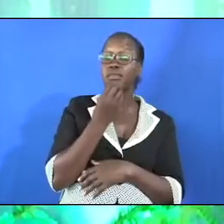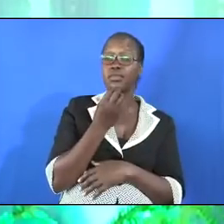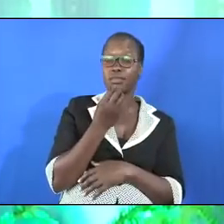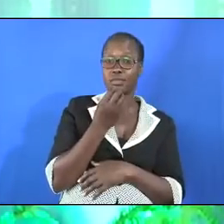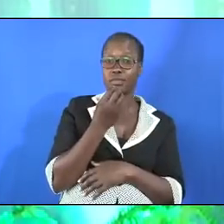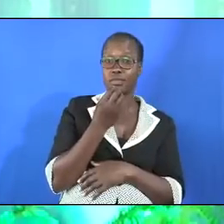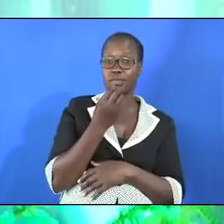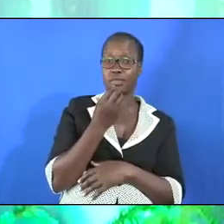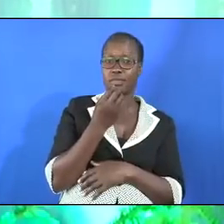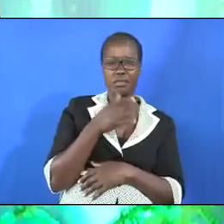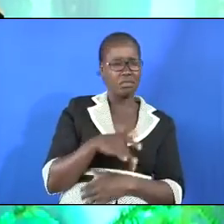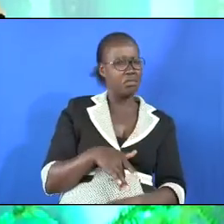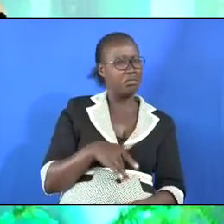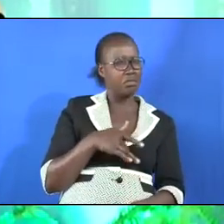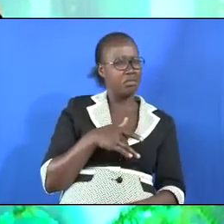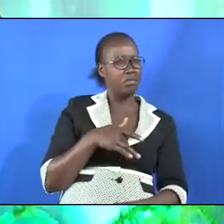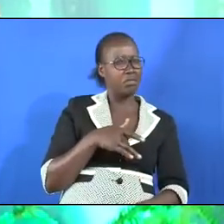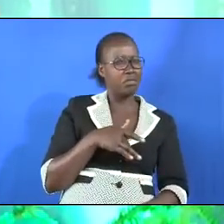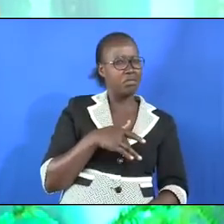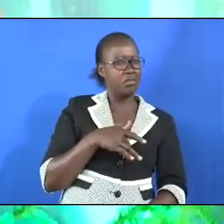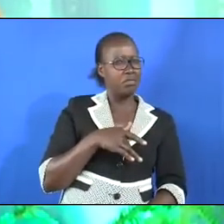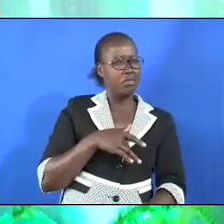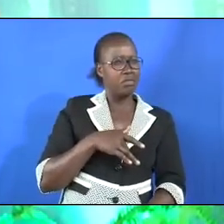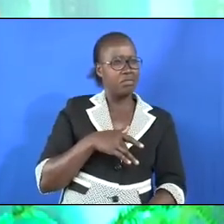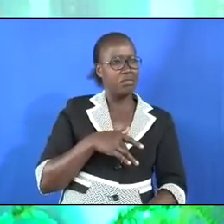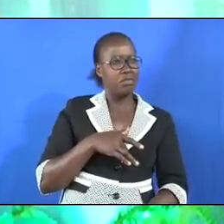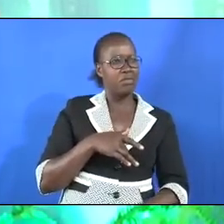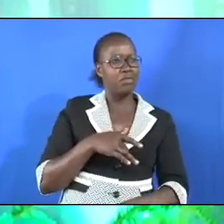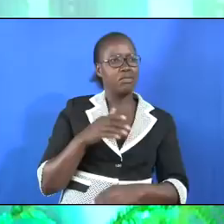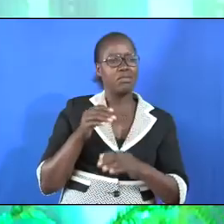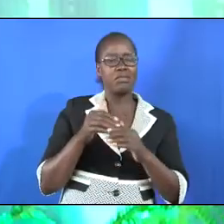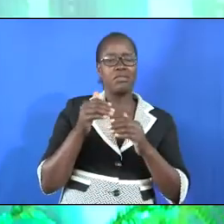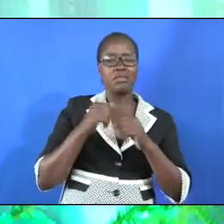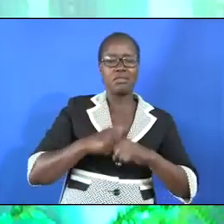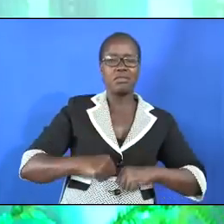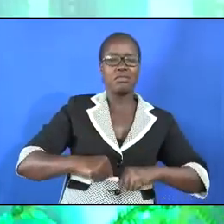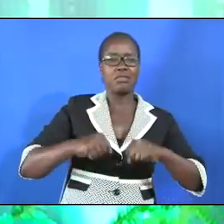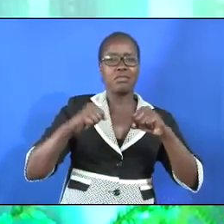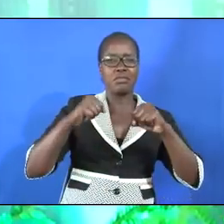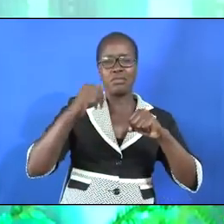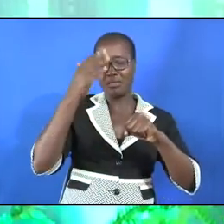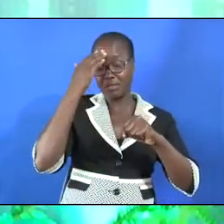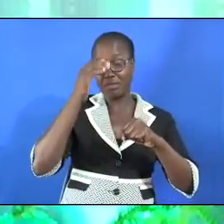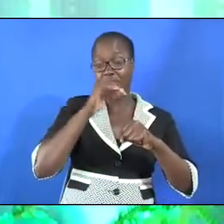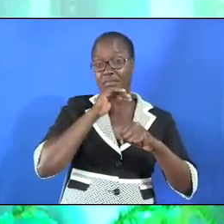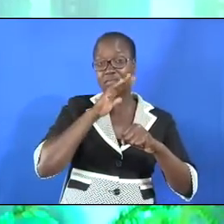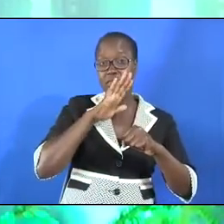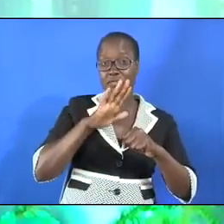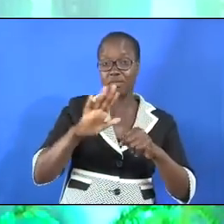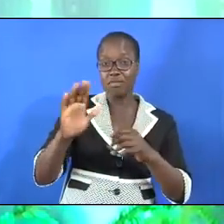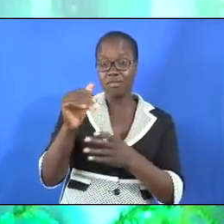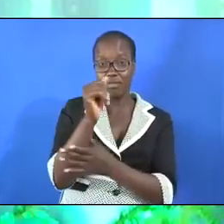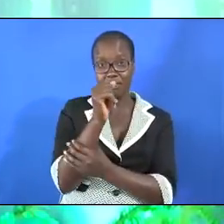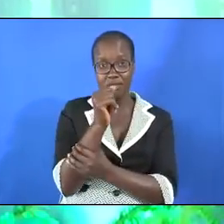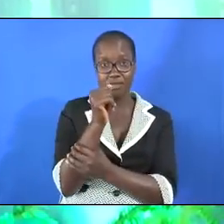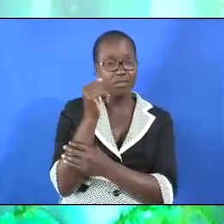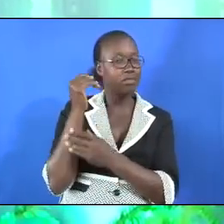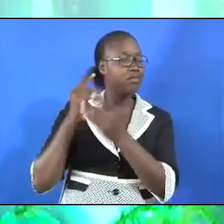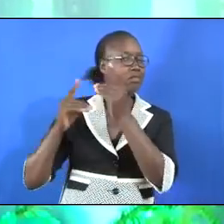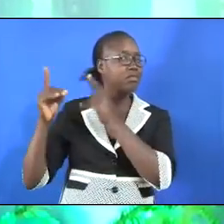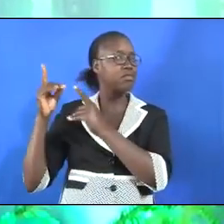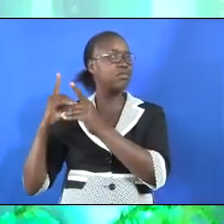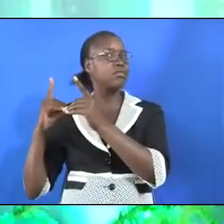who felt nice about themselves because they were sons of Abraham descendants